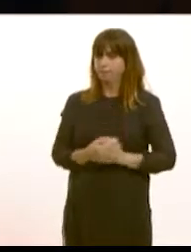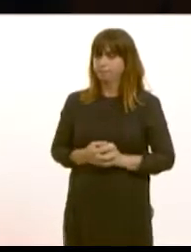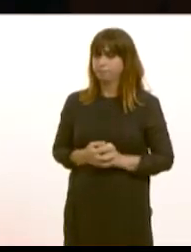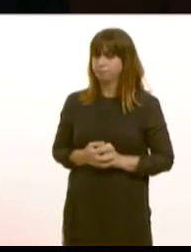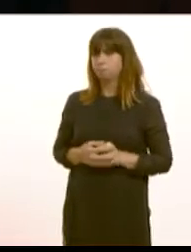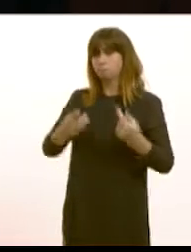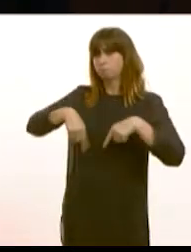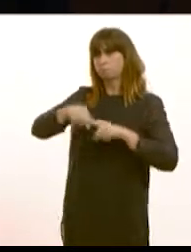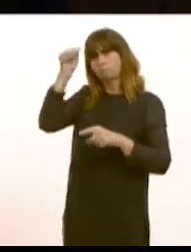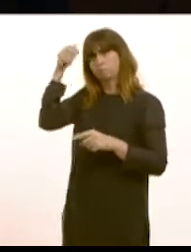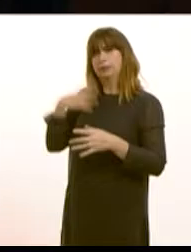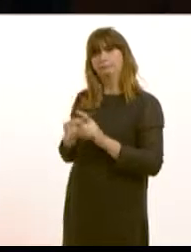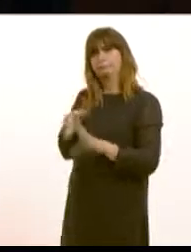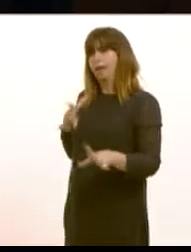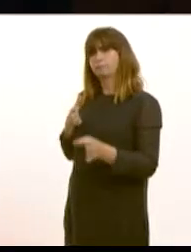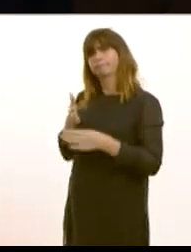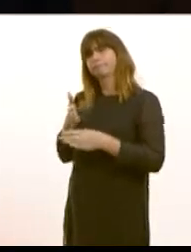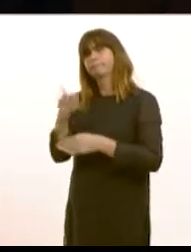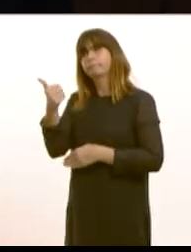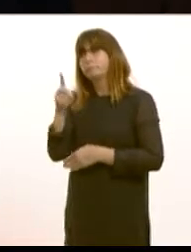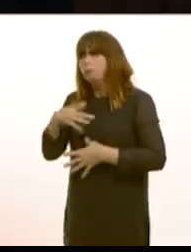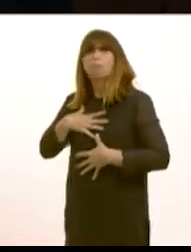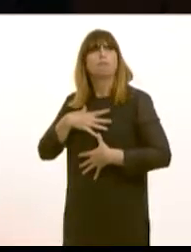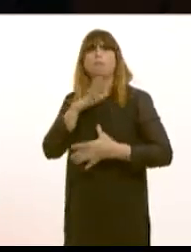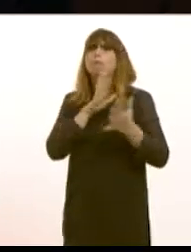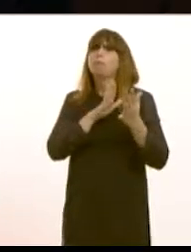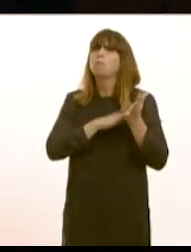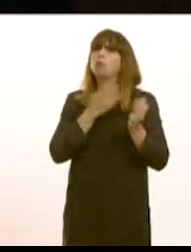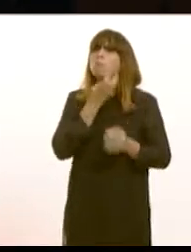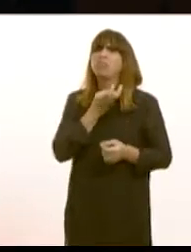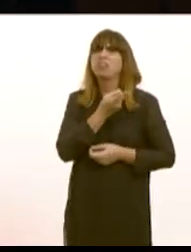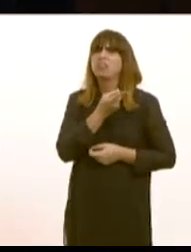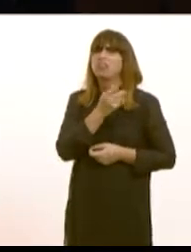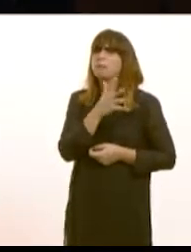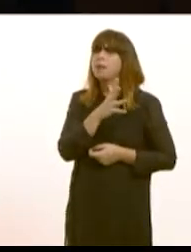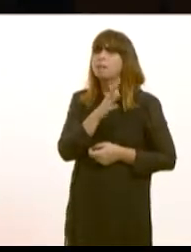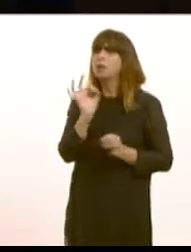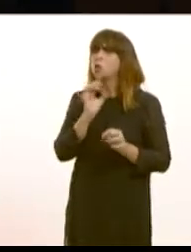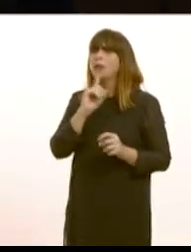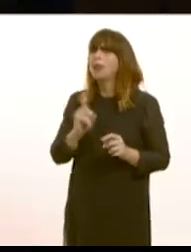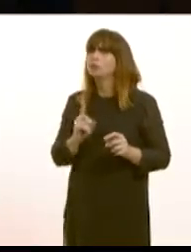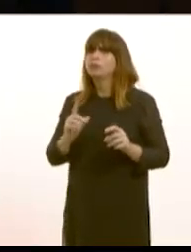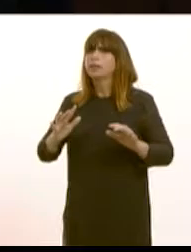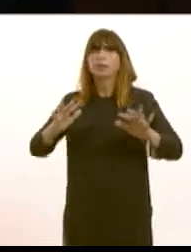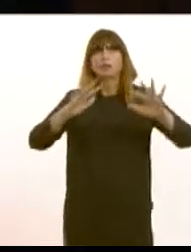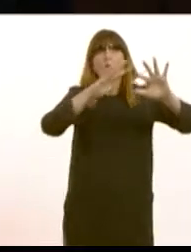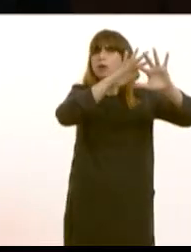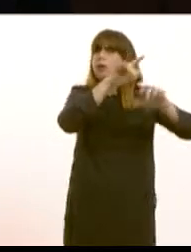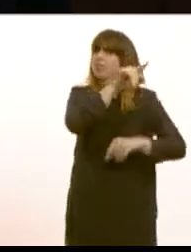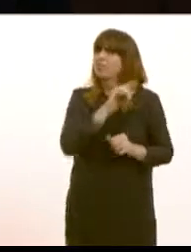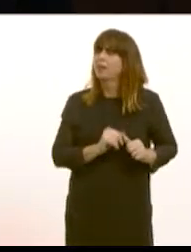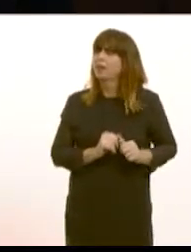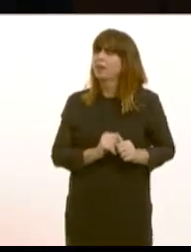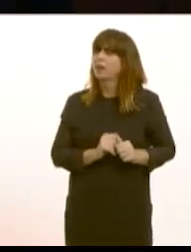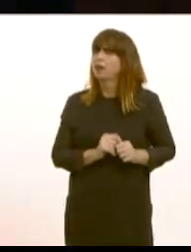so I was very concerned to hear that the town of Monmouth may not be part of the future Metro map following funding concerns in the wake of the European